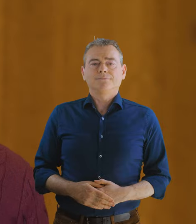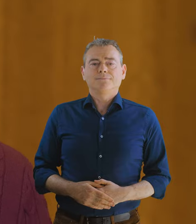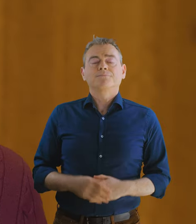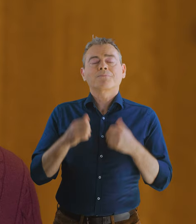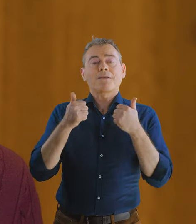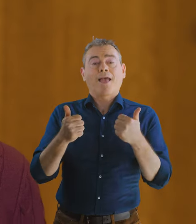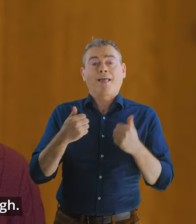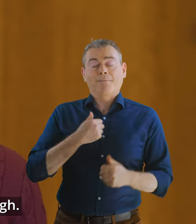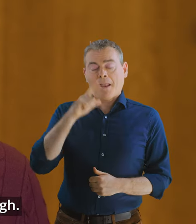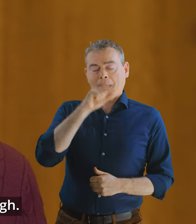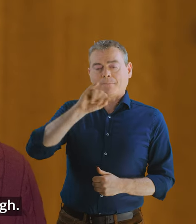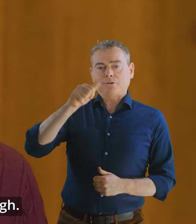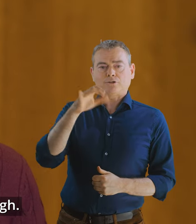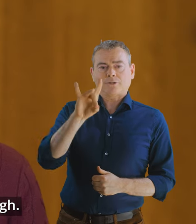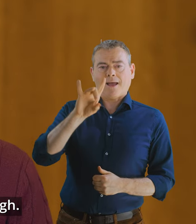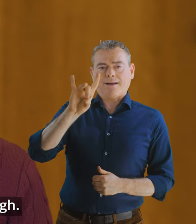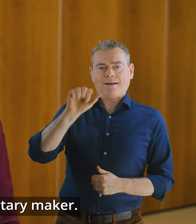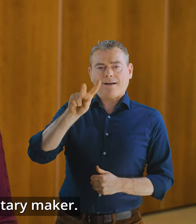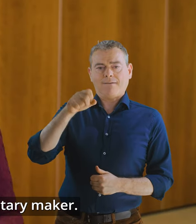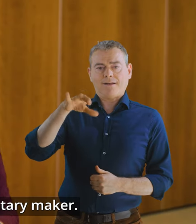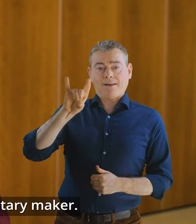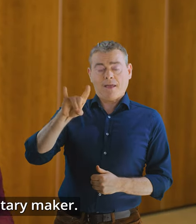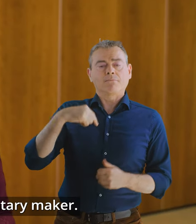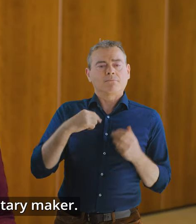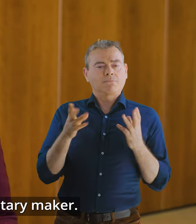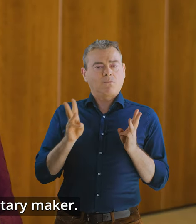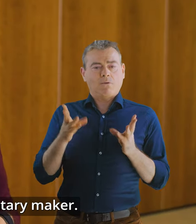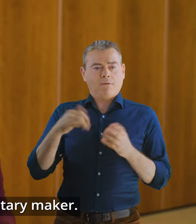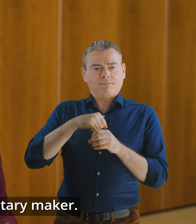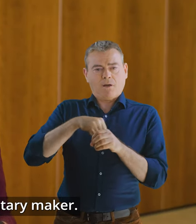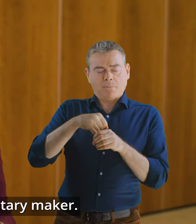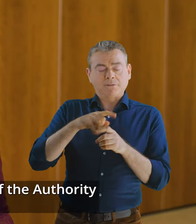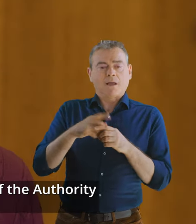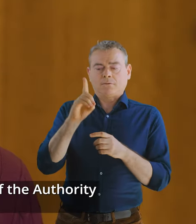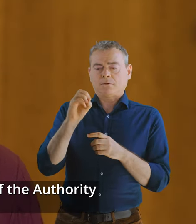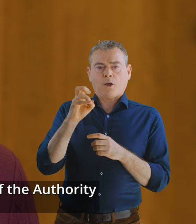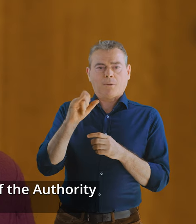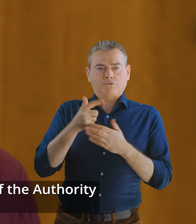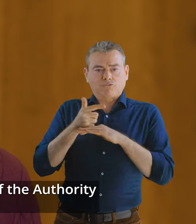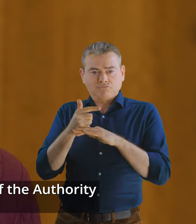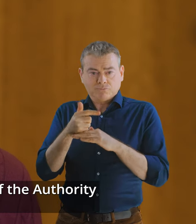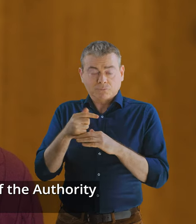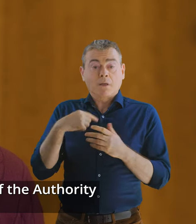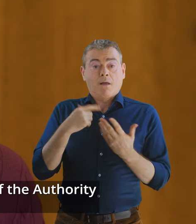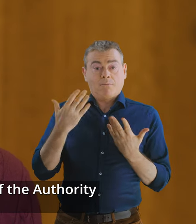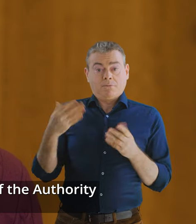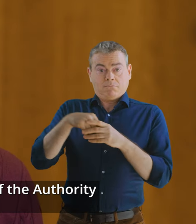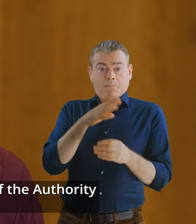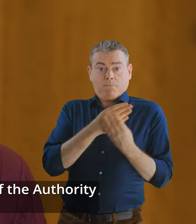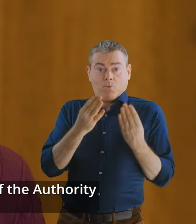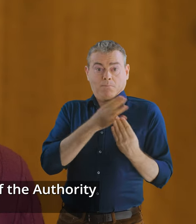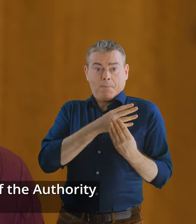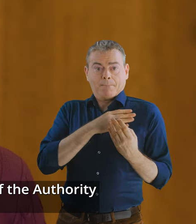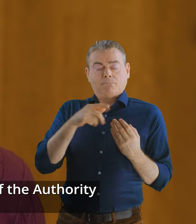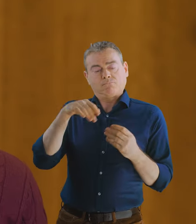Hi there, my name is Jack Cavanaugh. I am a pharmacist and a documentary maker and I have been a board member of the Authority